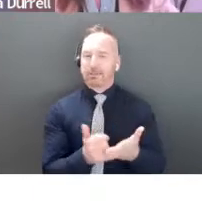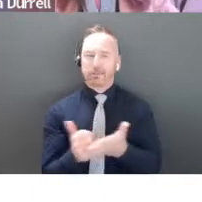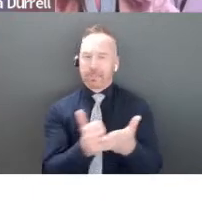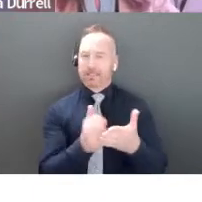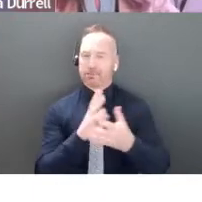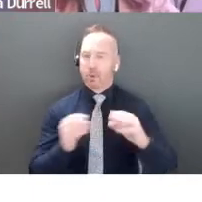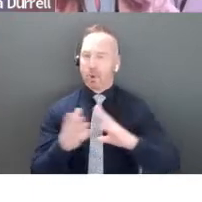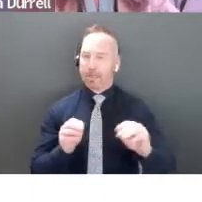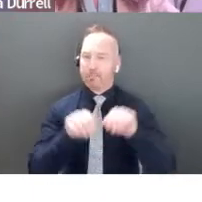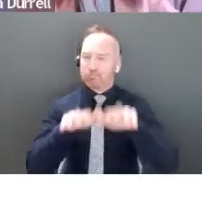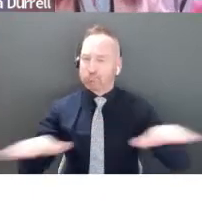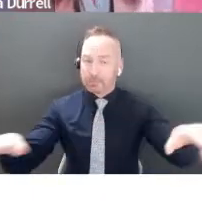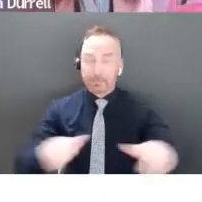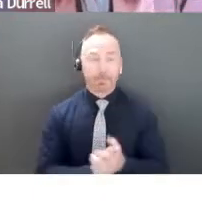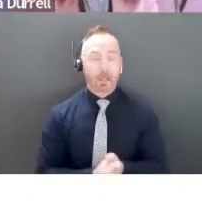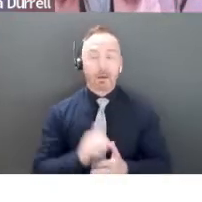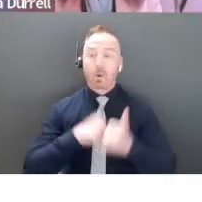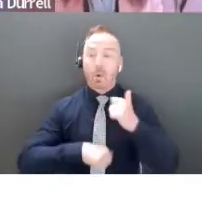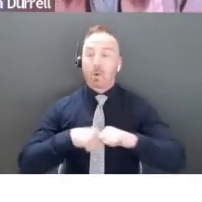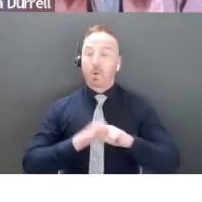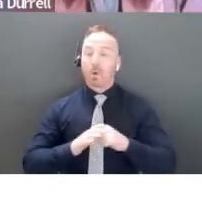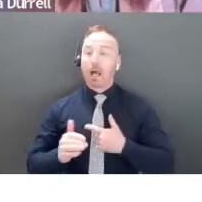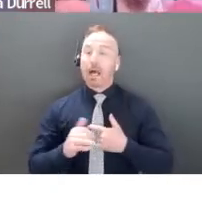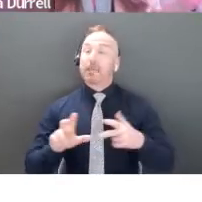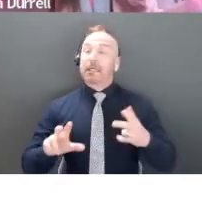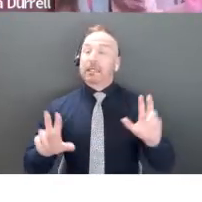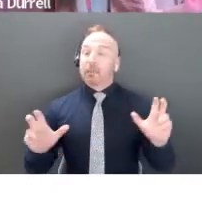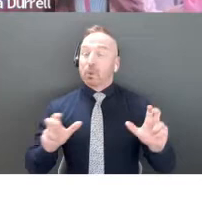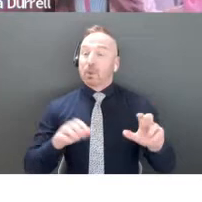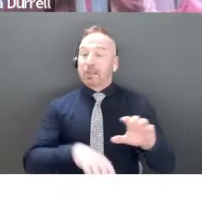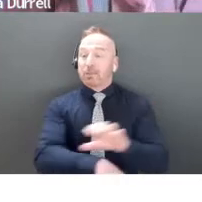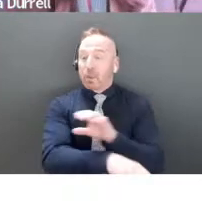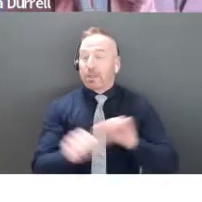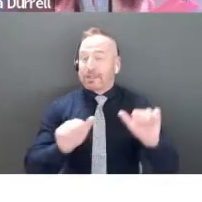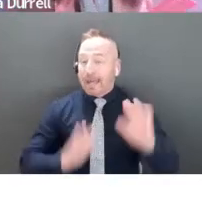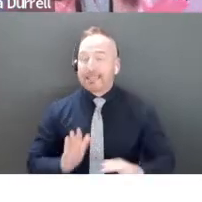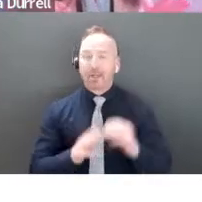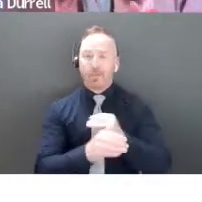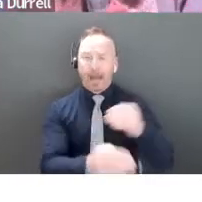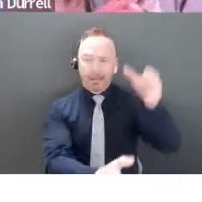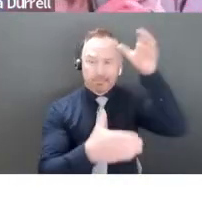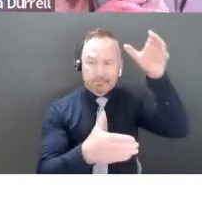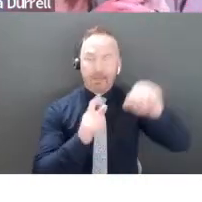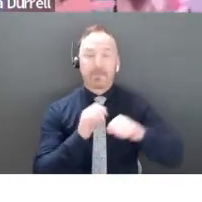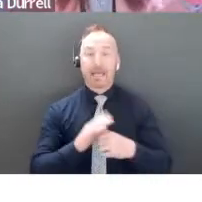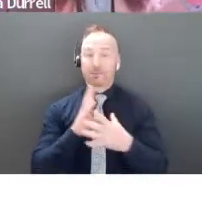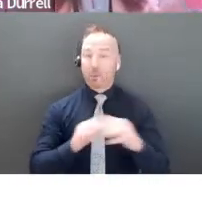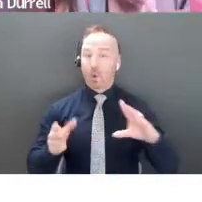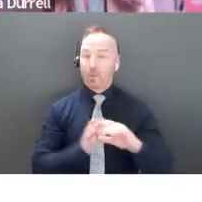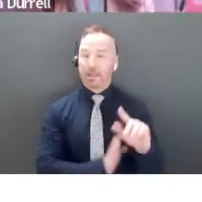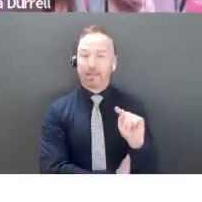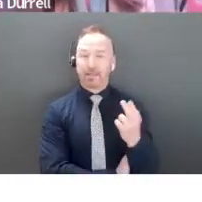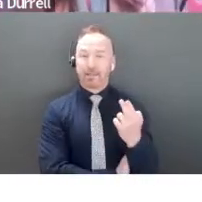You know, most of the time I'm working with a lot of computer scientists and mathematicians. So I always like to just throw this in here as the story arc, because